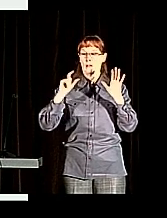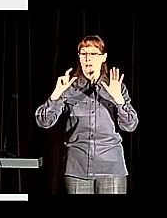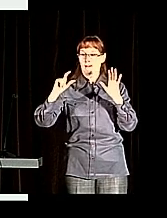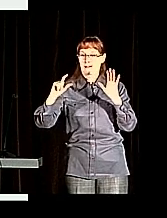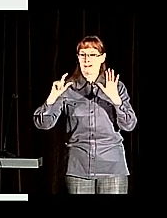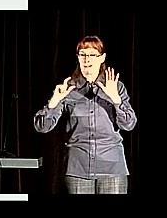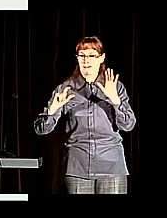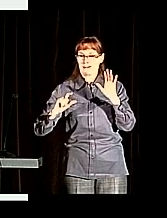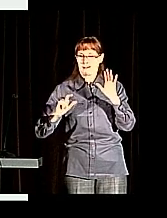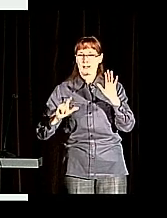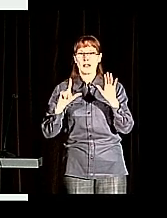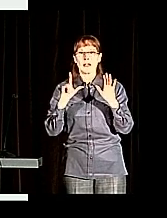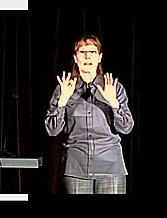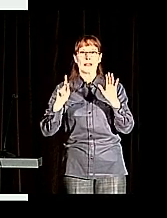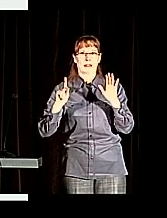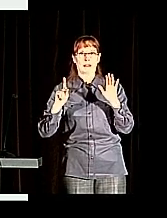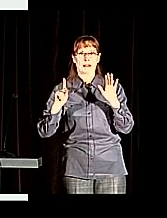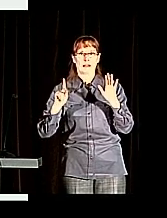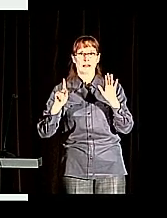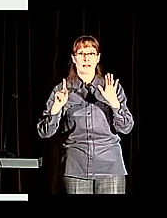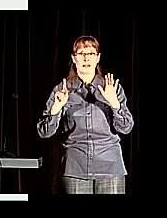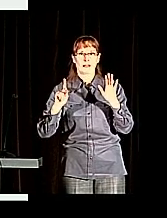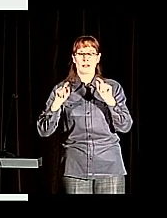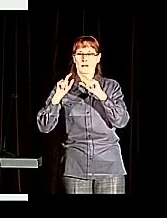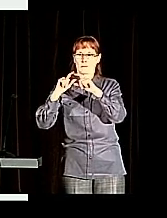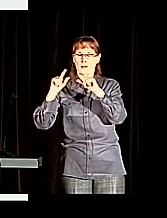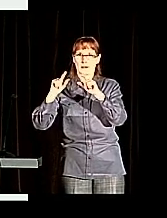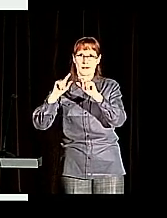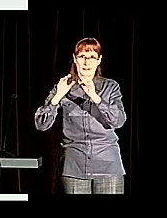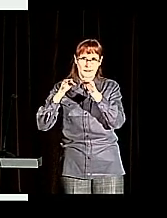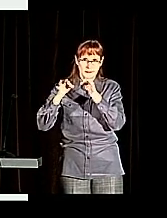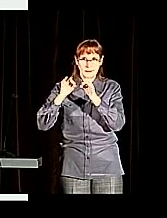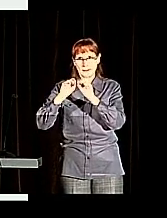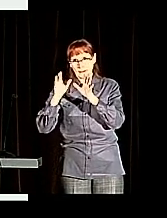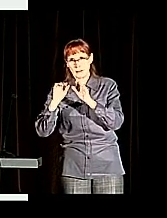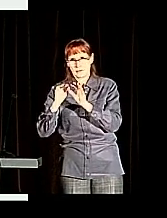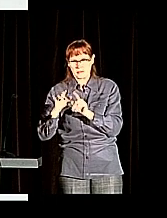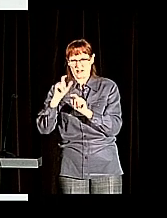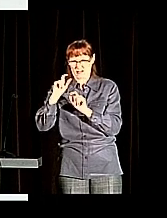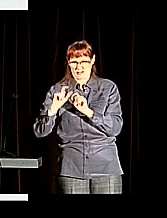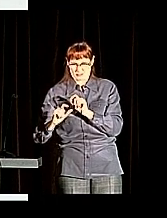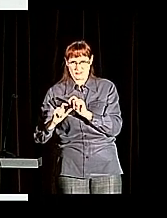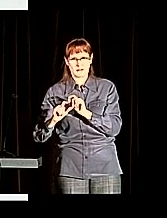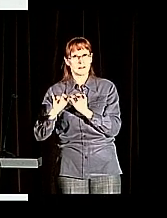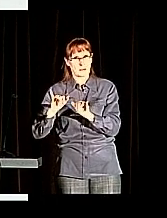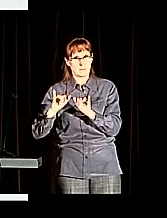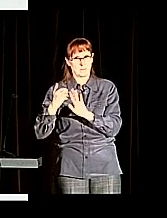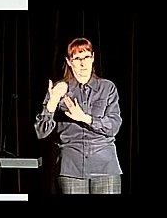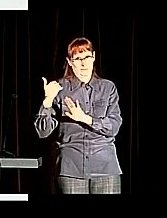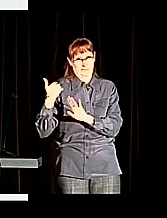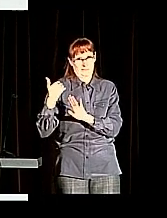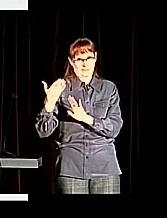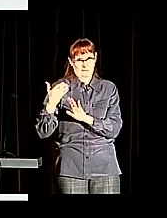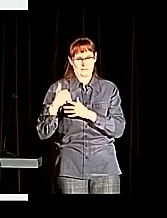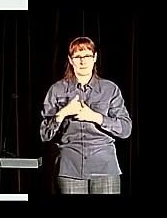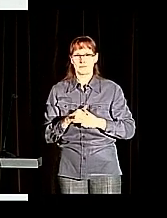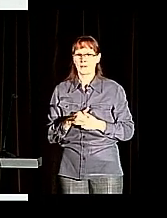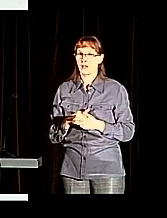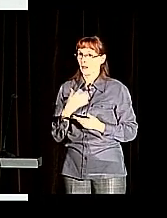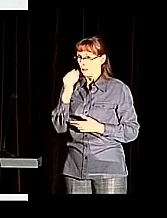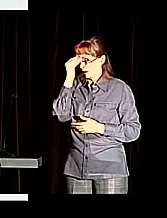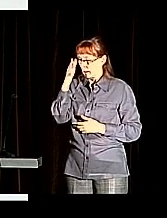This is the basic navigation. And this was a really interesting development for us because, excuse me,